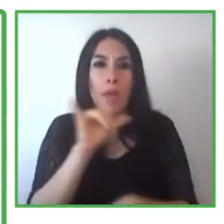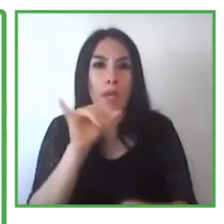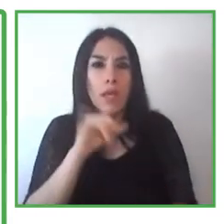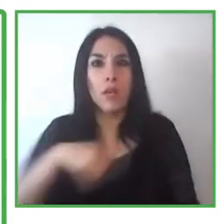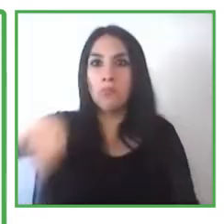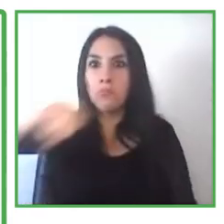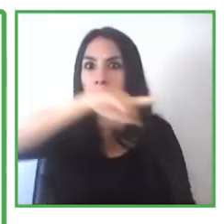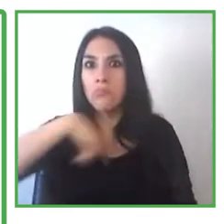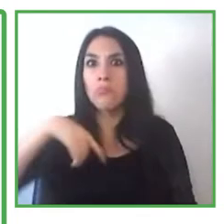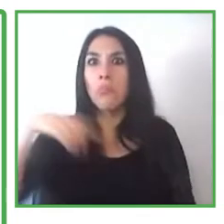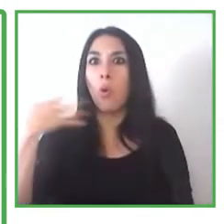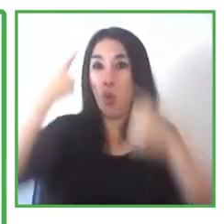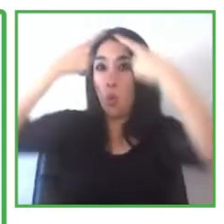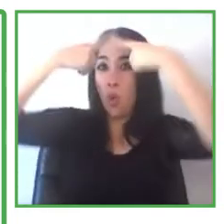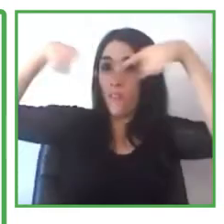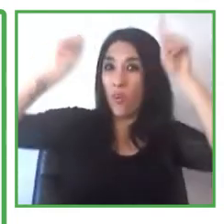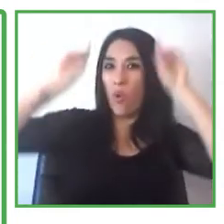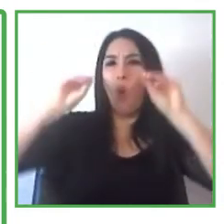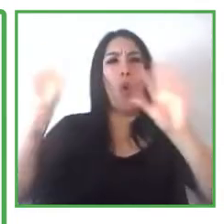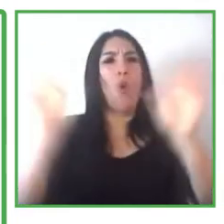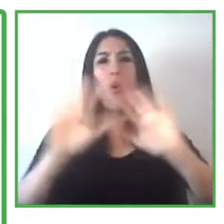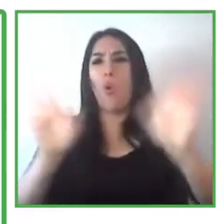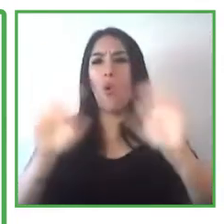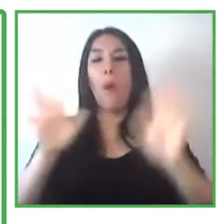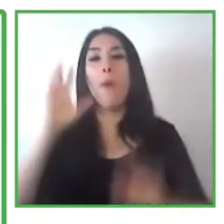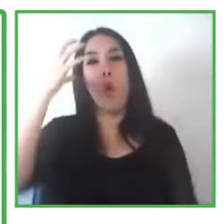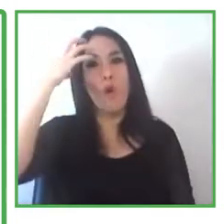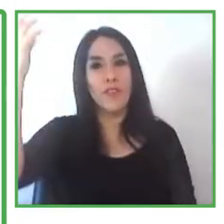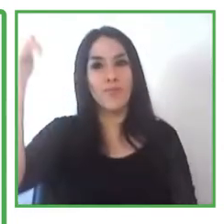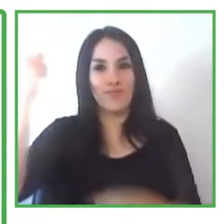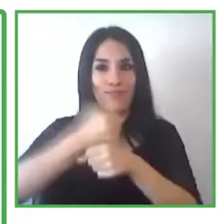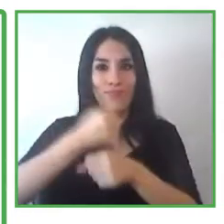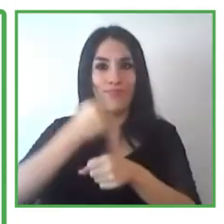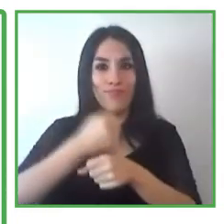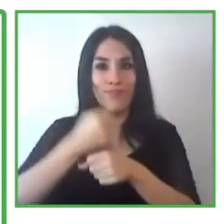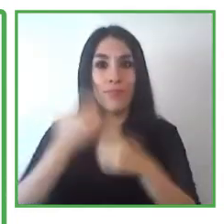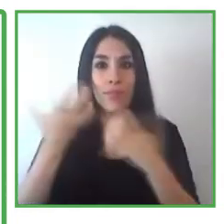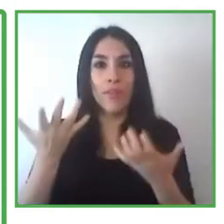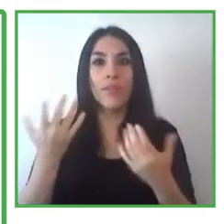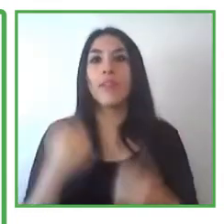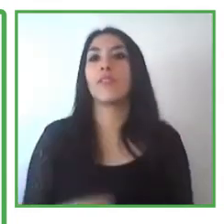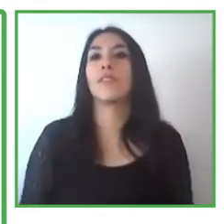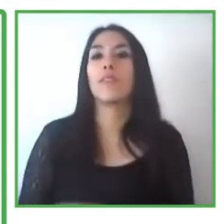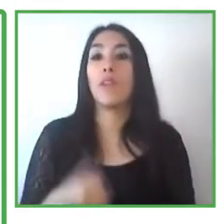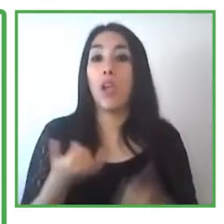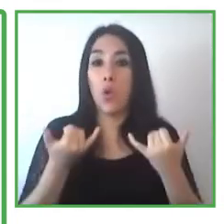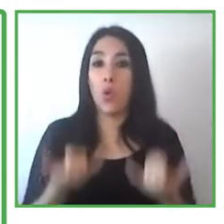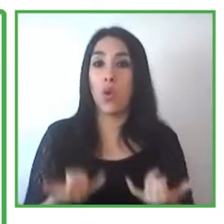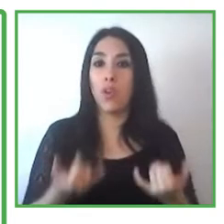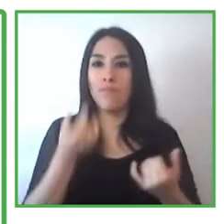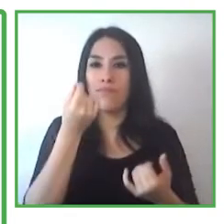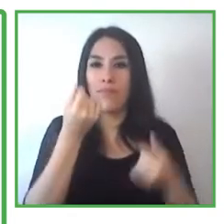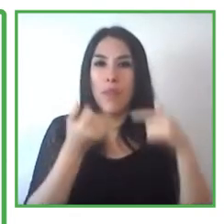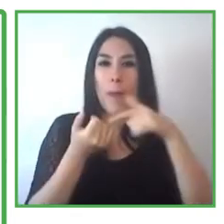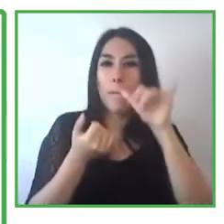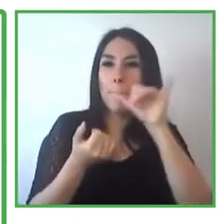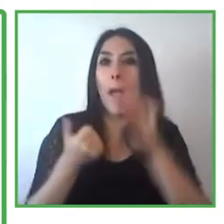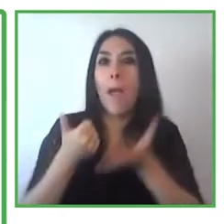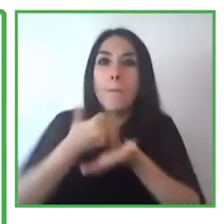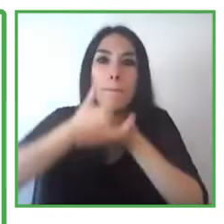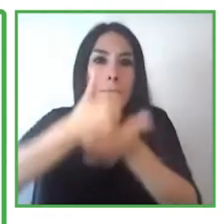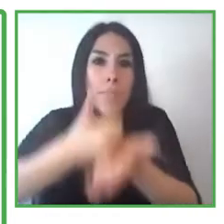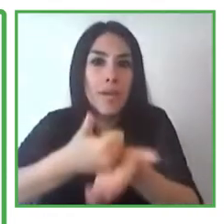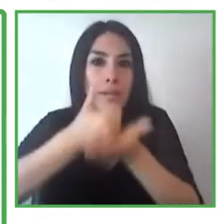the Ministry of Public Education, which is where scholarships are granted. We provide